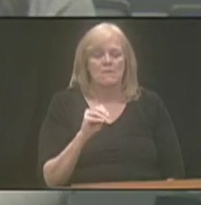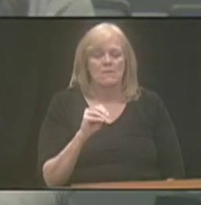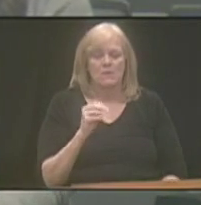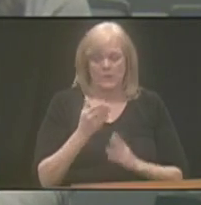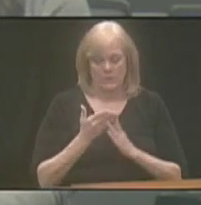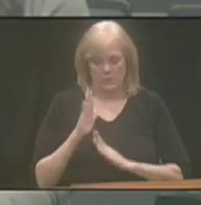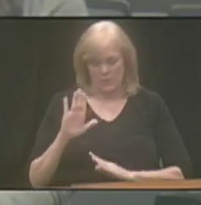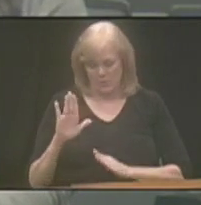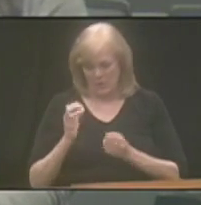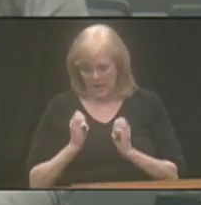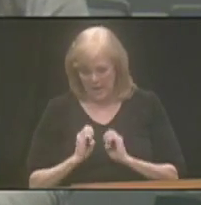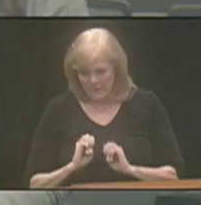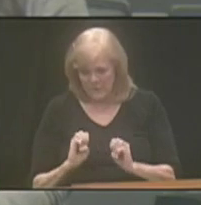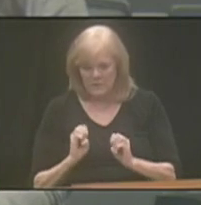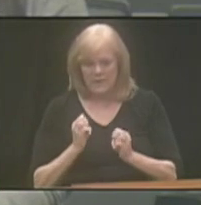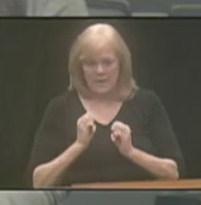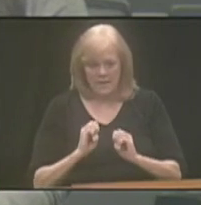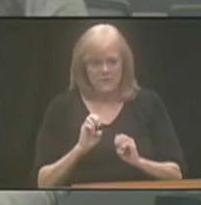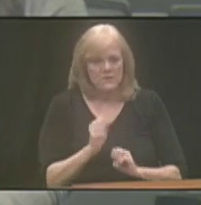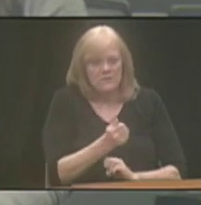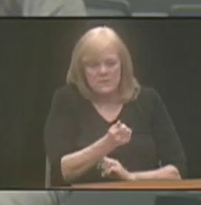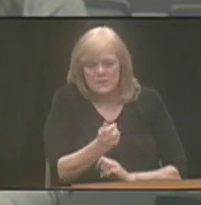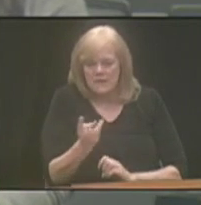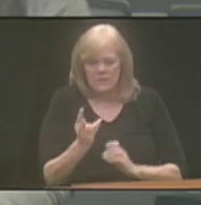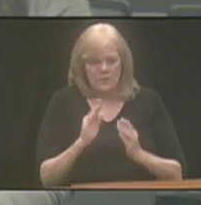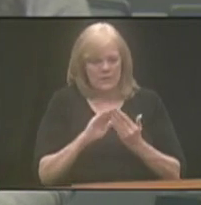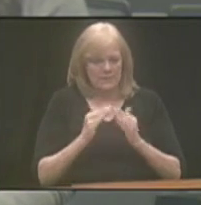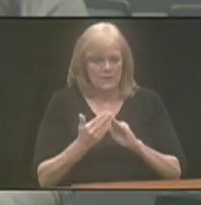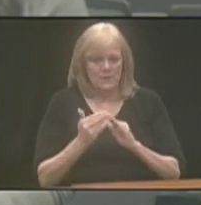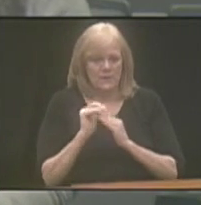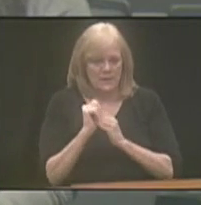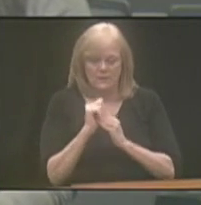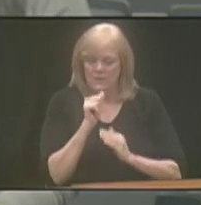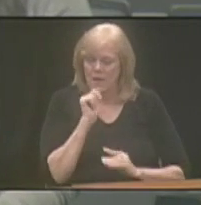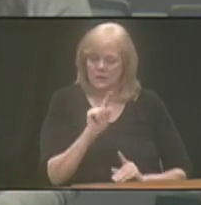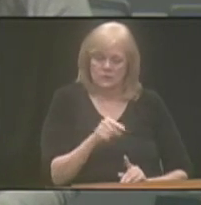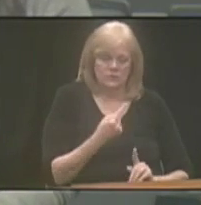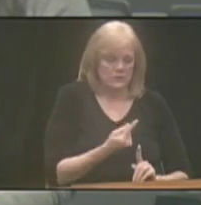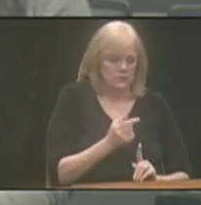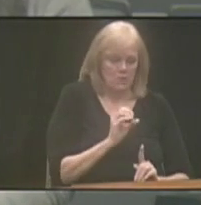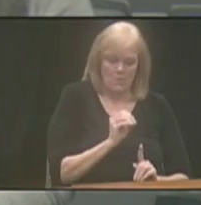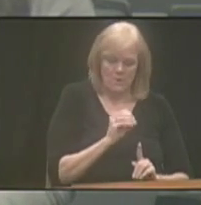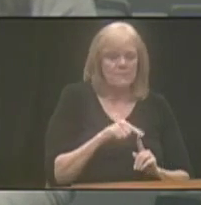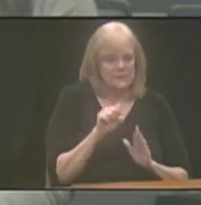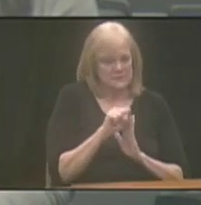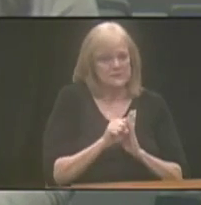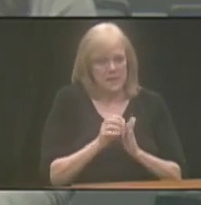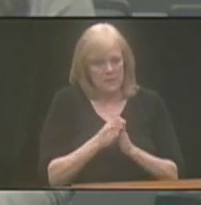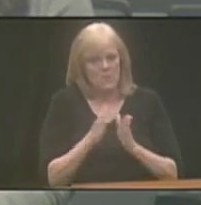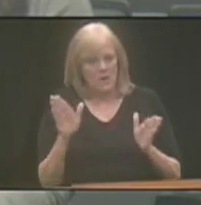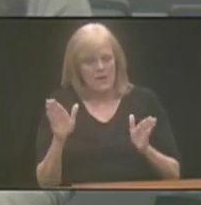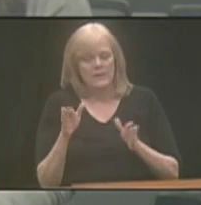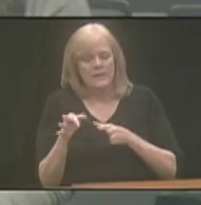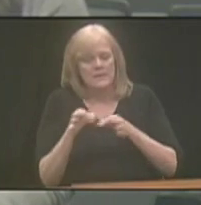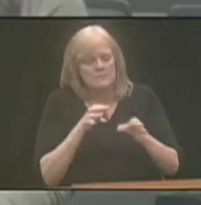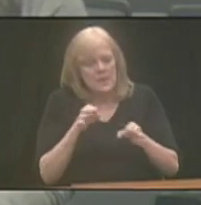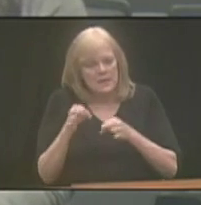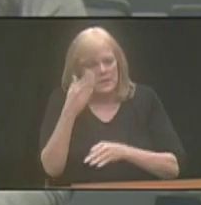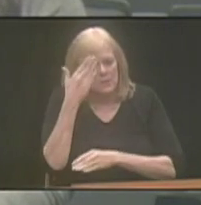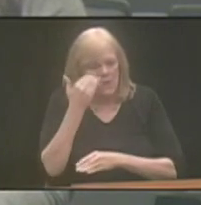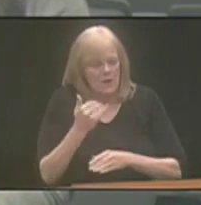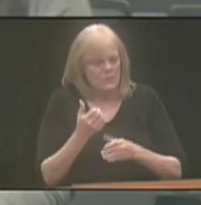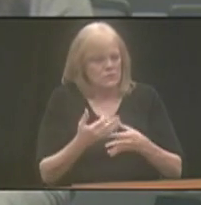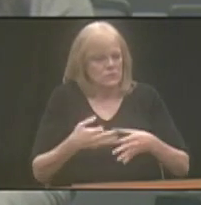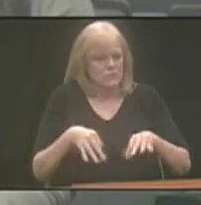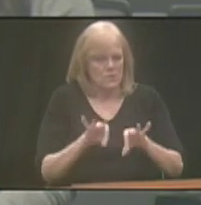through her efforts and the efforts of several community leaders, not just in Omaha but statewide, explaining why this was